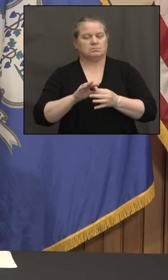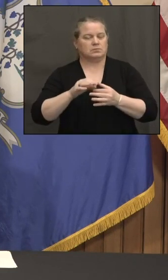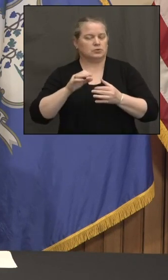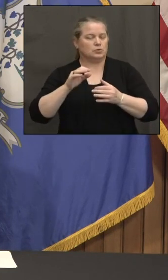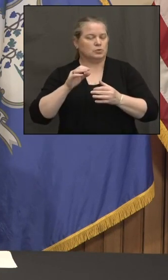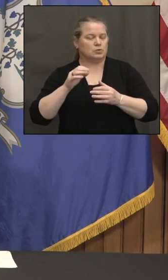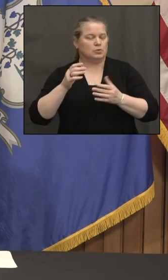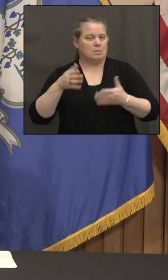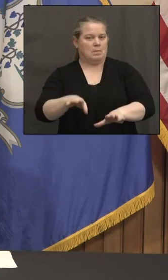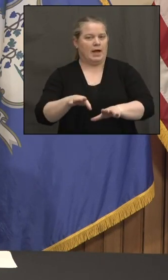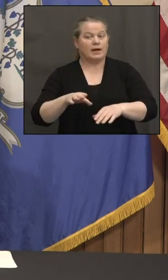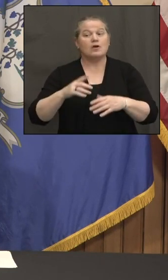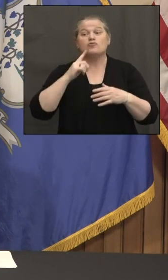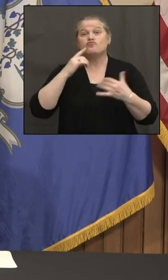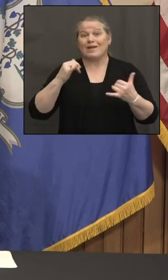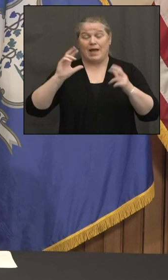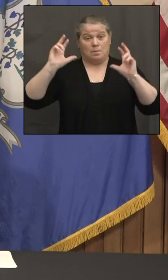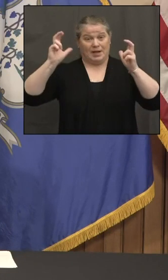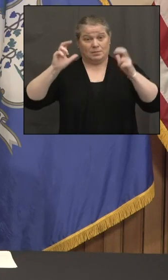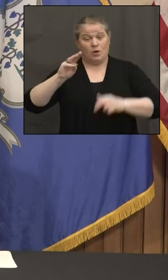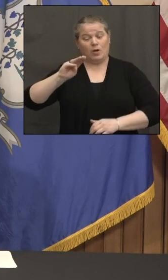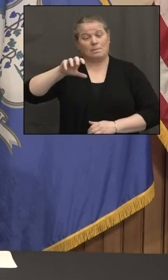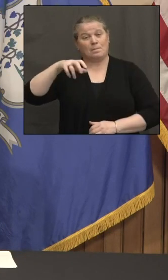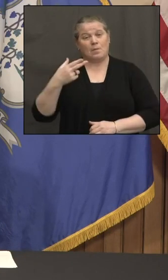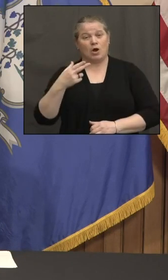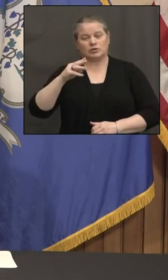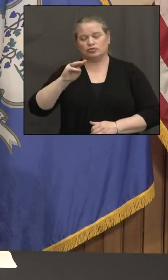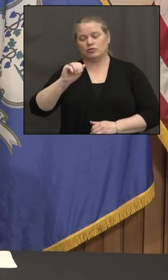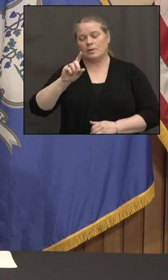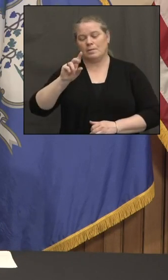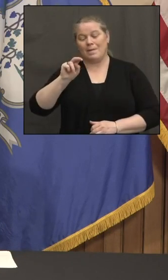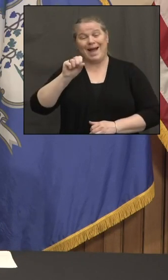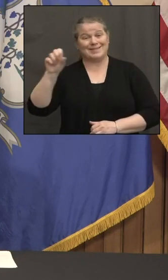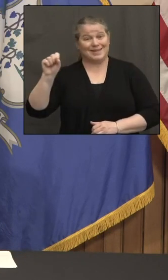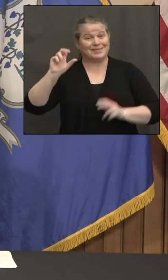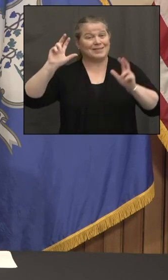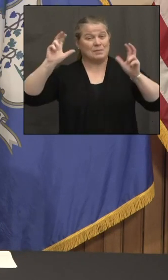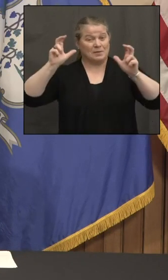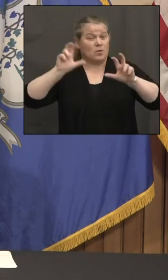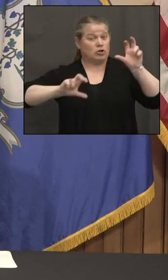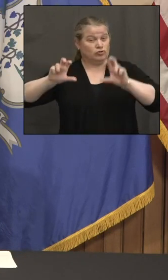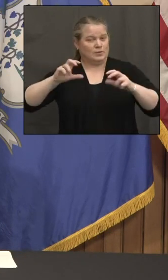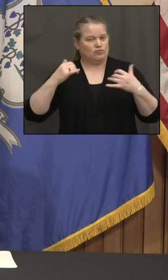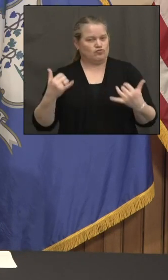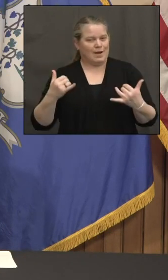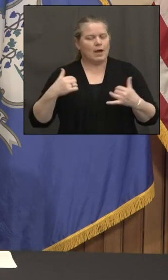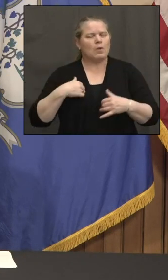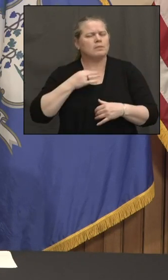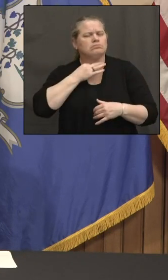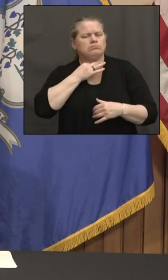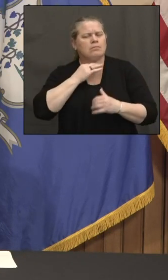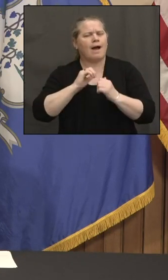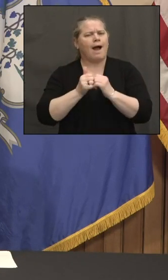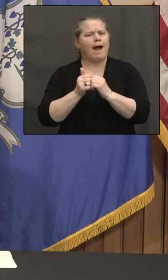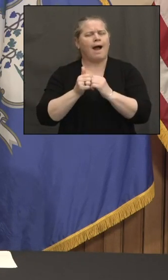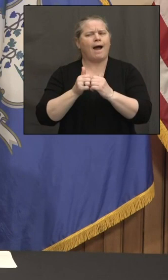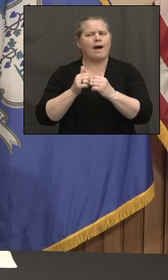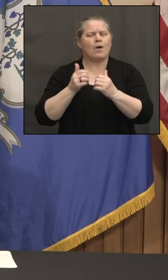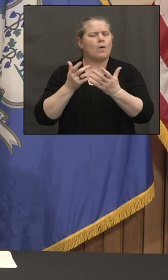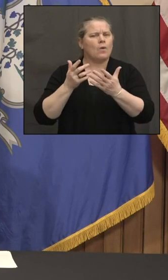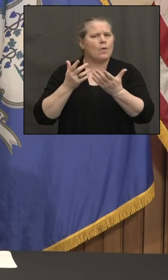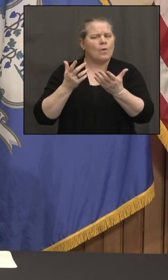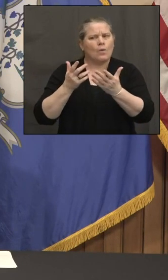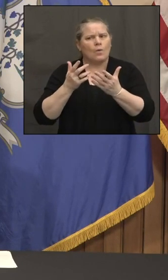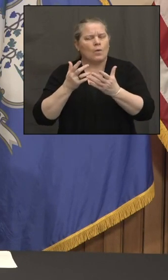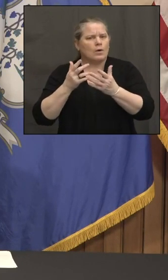March Madness tournament happening right now. And I just wanted to know how we might be navigating the collegiate aspect of all of this. You know,